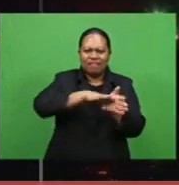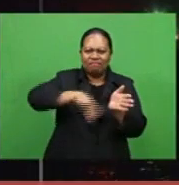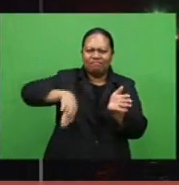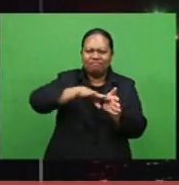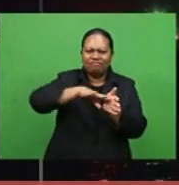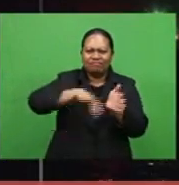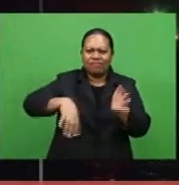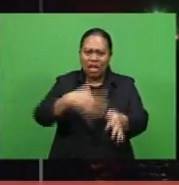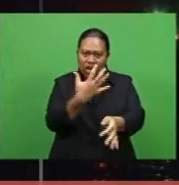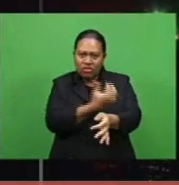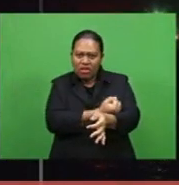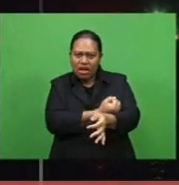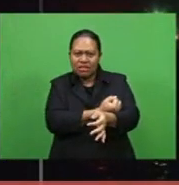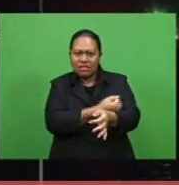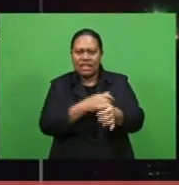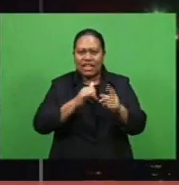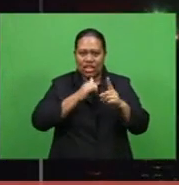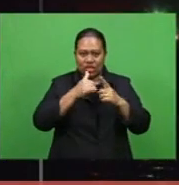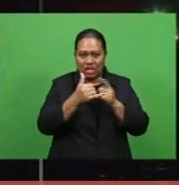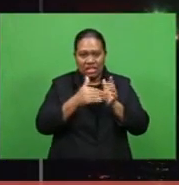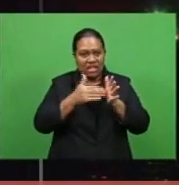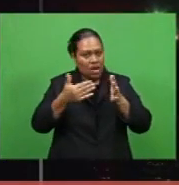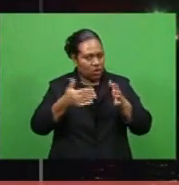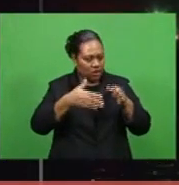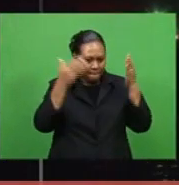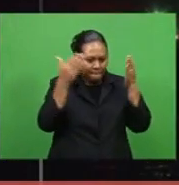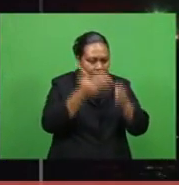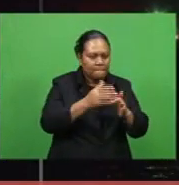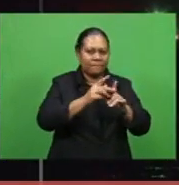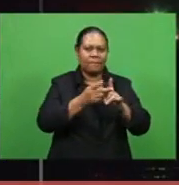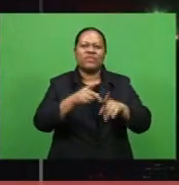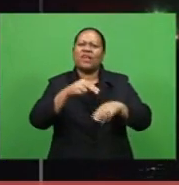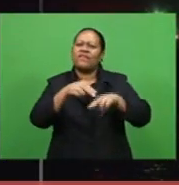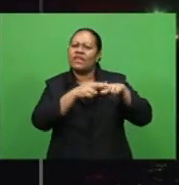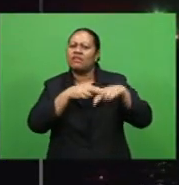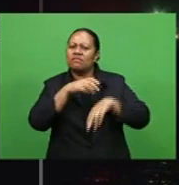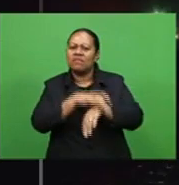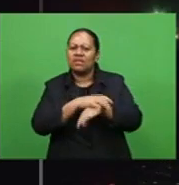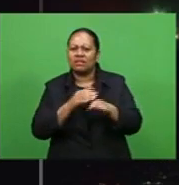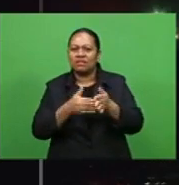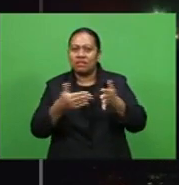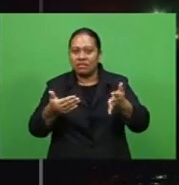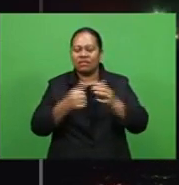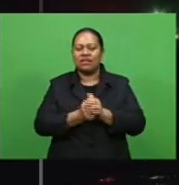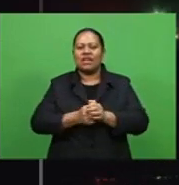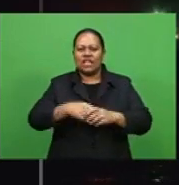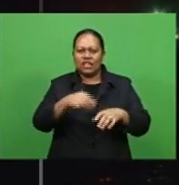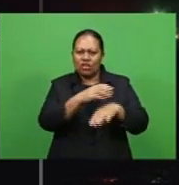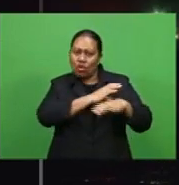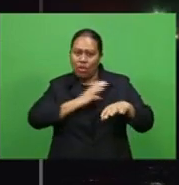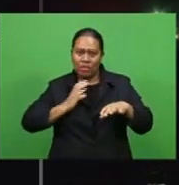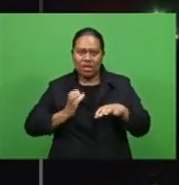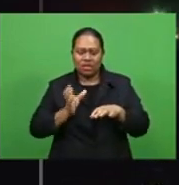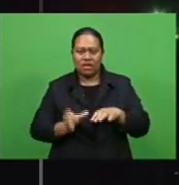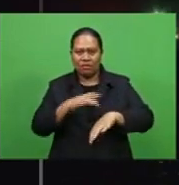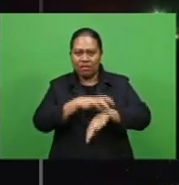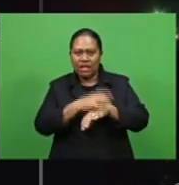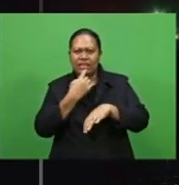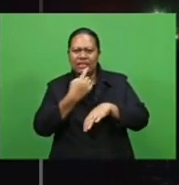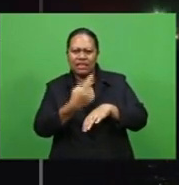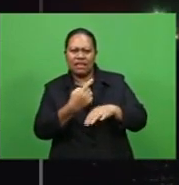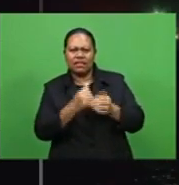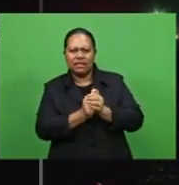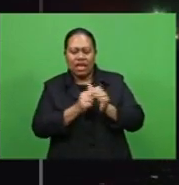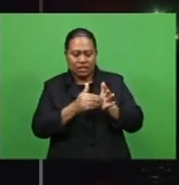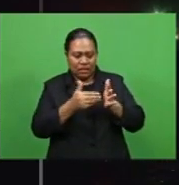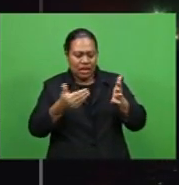Fiji. police force police commissioner Brigadier General Siti Venengilio says